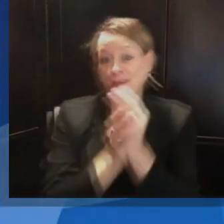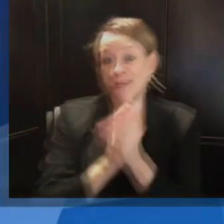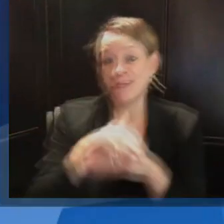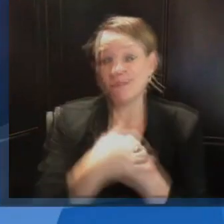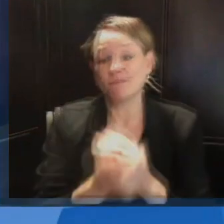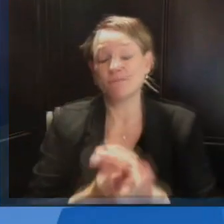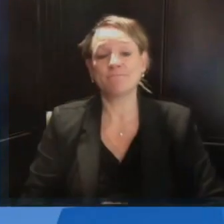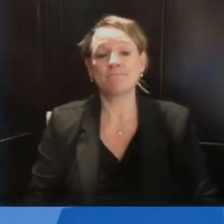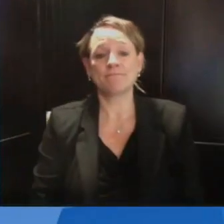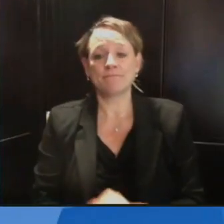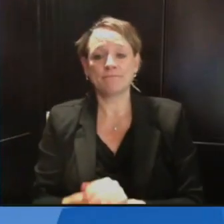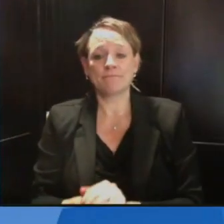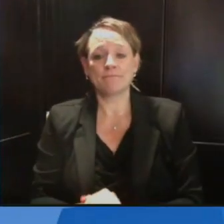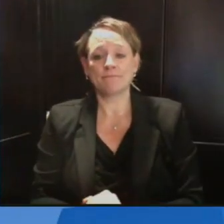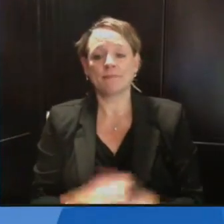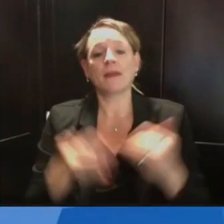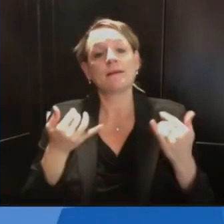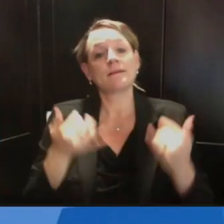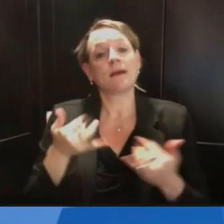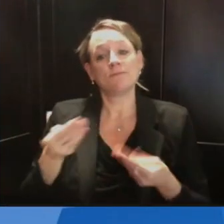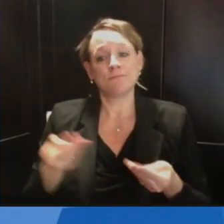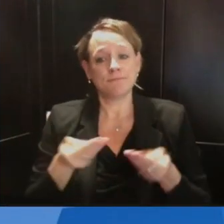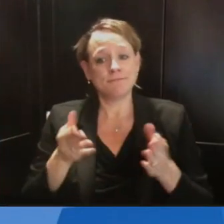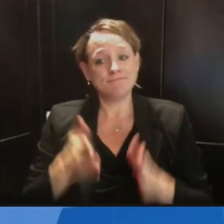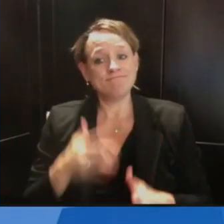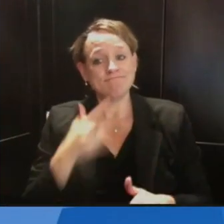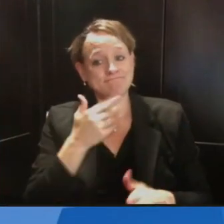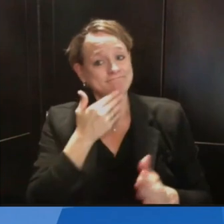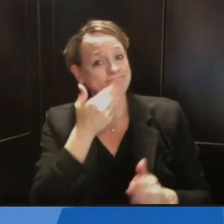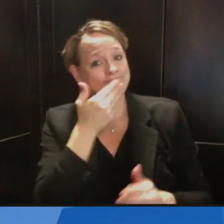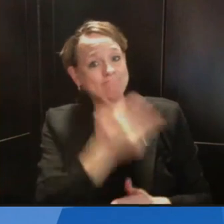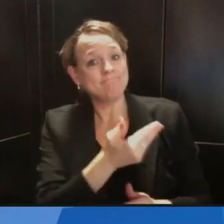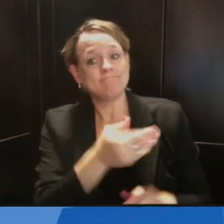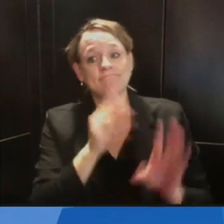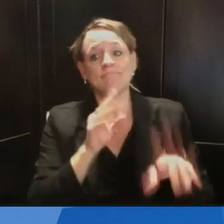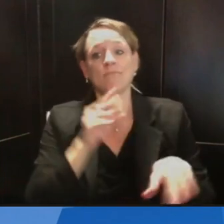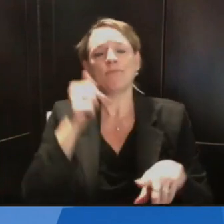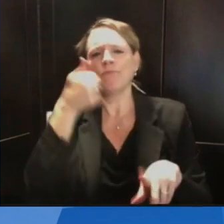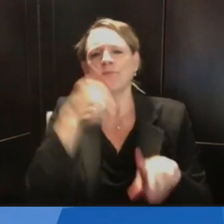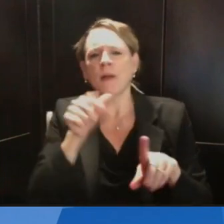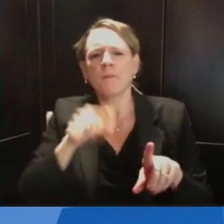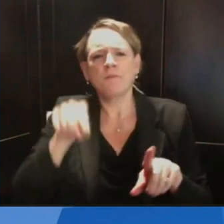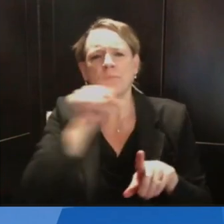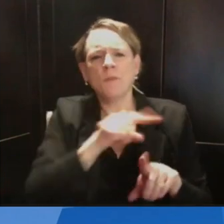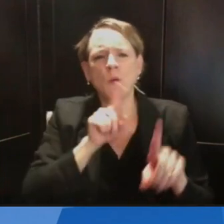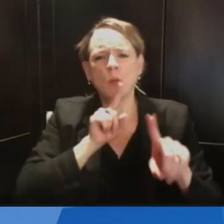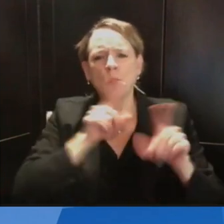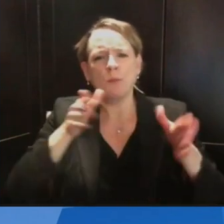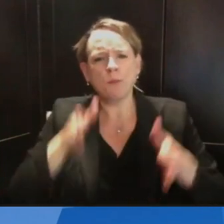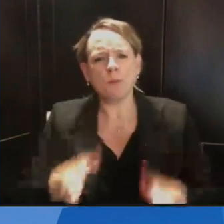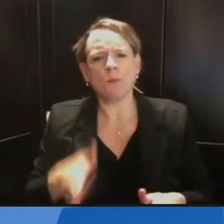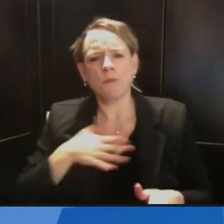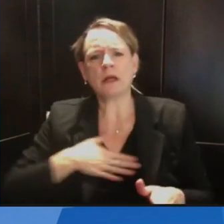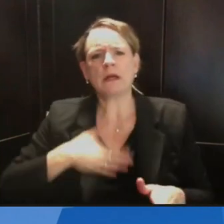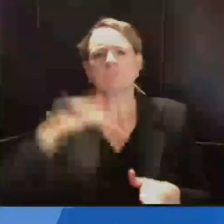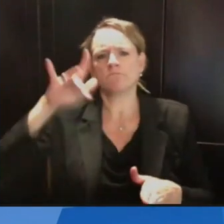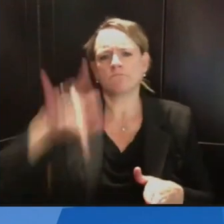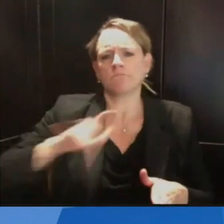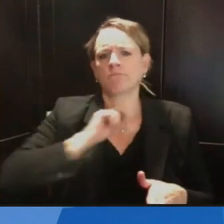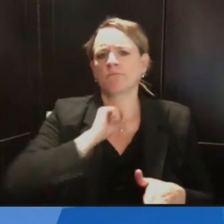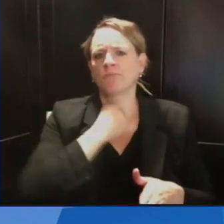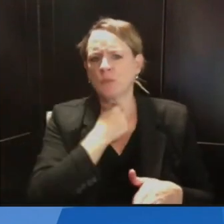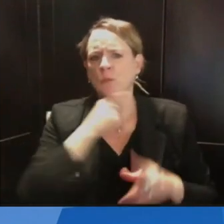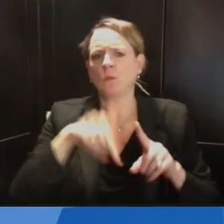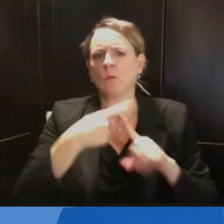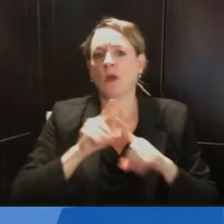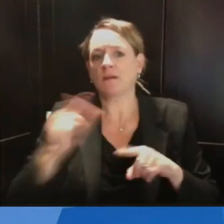audio quality to keep your phones on mute until it's time for your question. And because we have a hard stop today, please, only one question per reporter